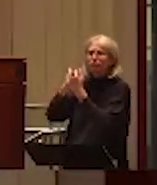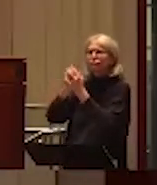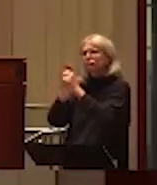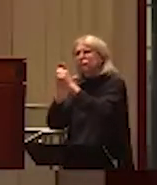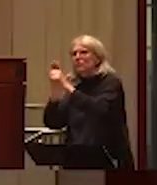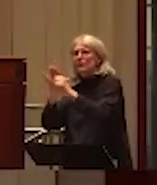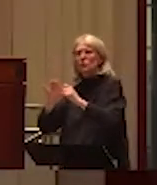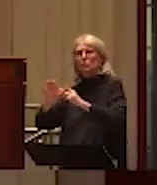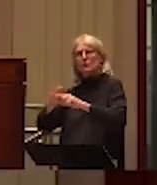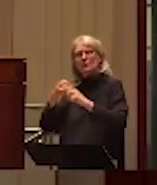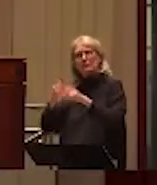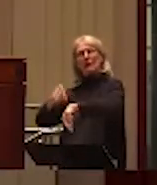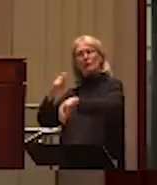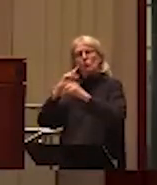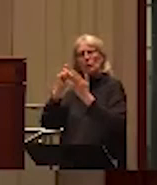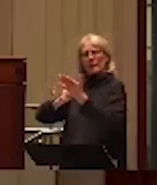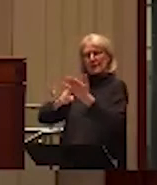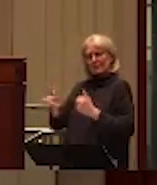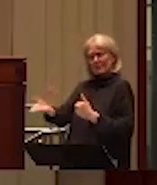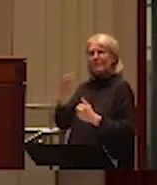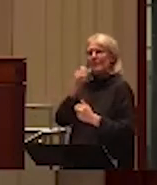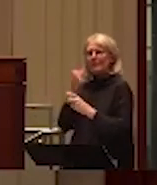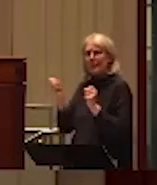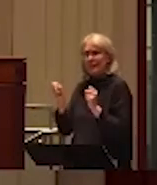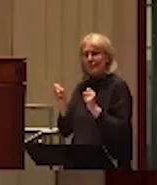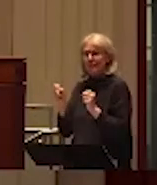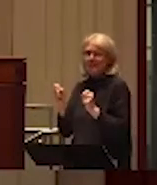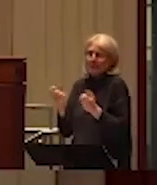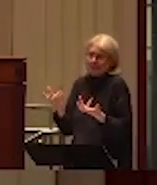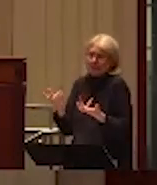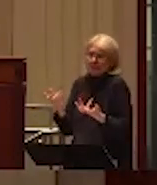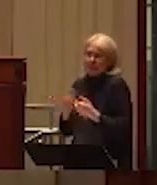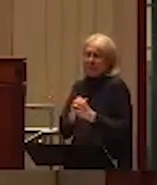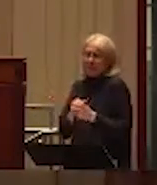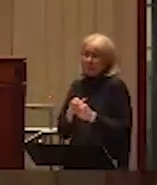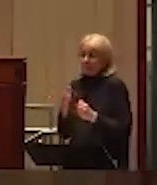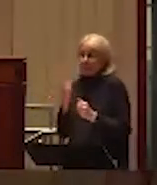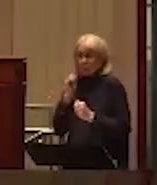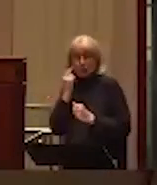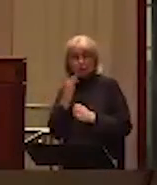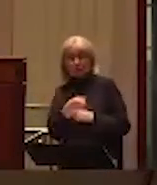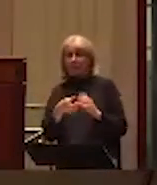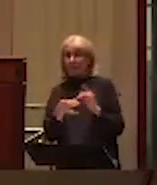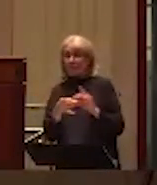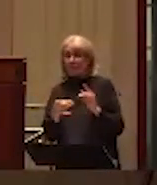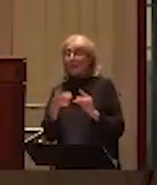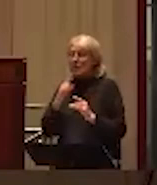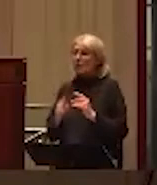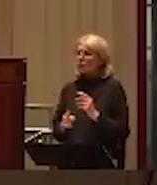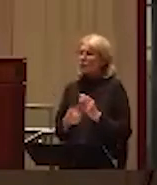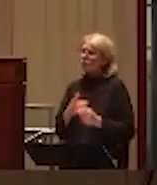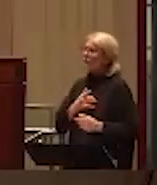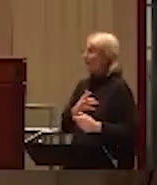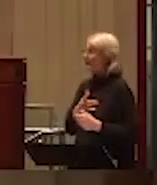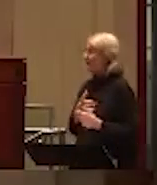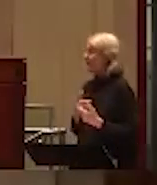So I can appreciate why it'd be hard to be empathetic. Thank you. I might just add a bit. Sure. think it sort